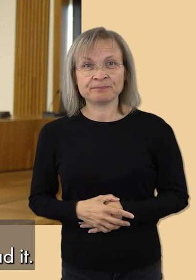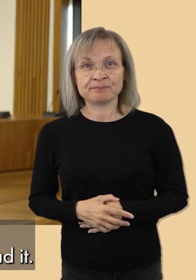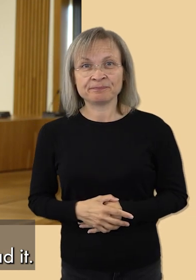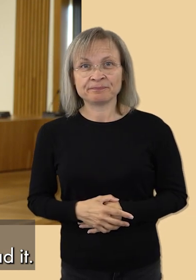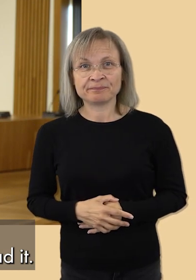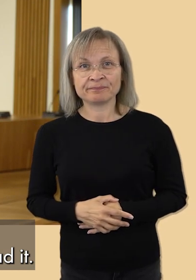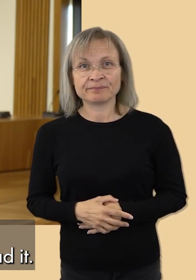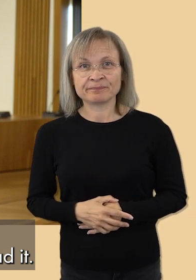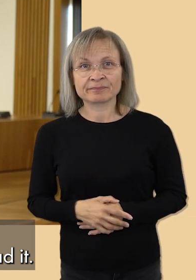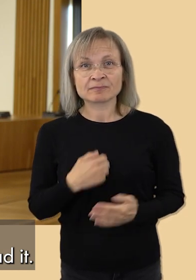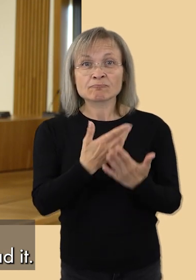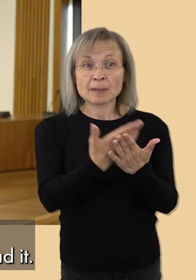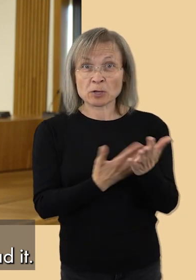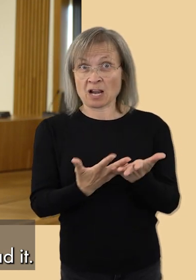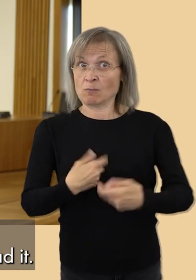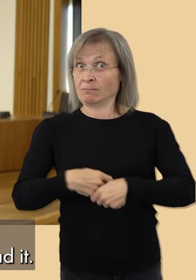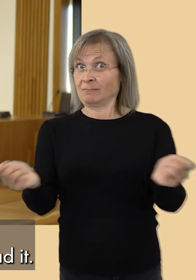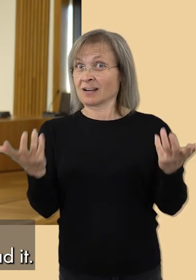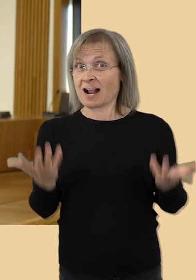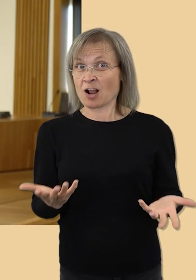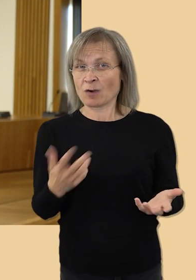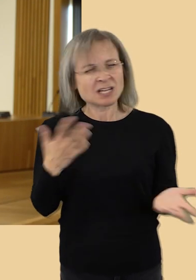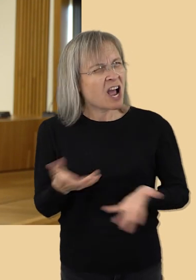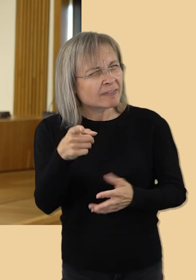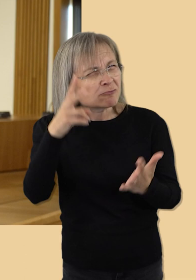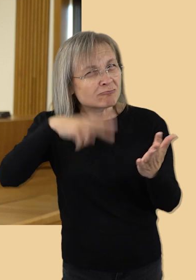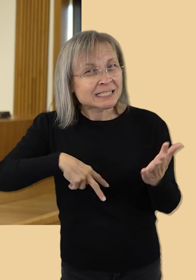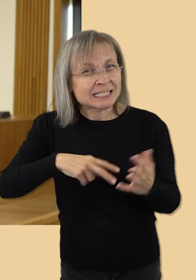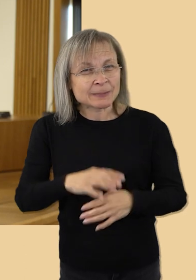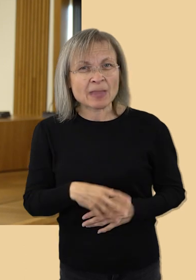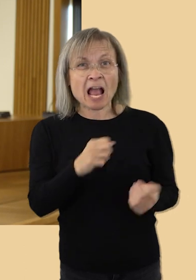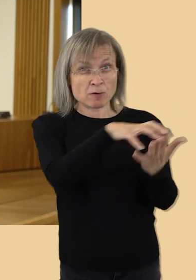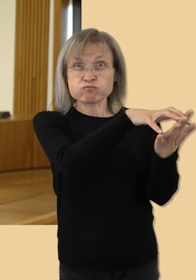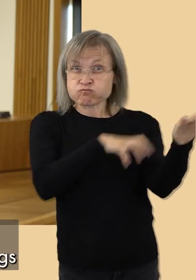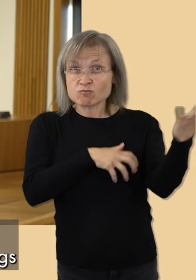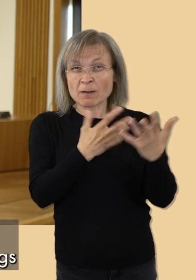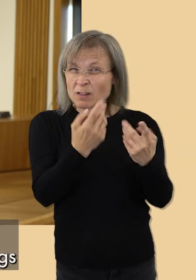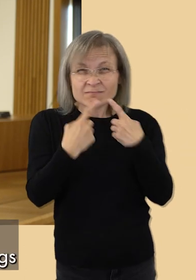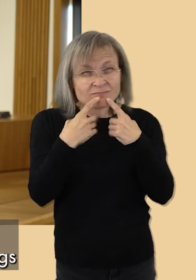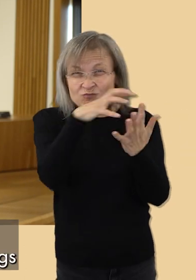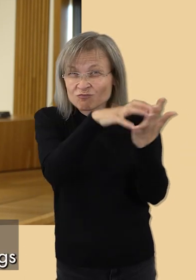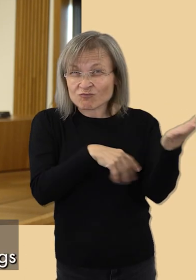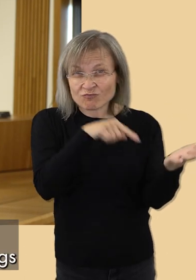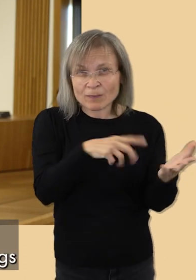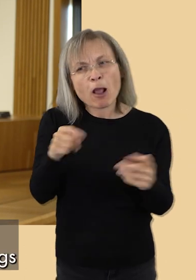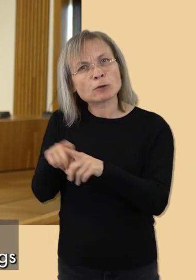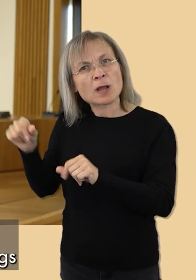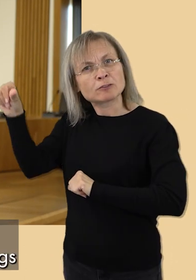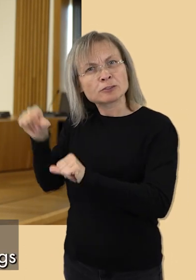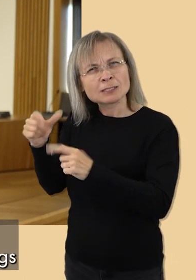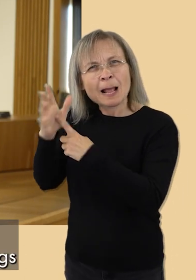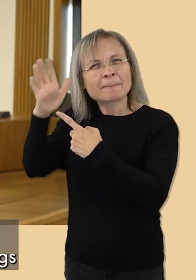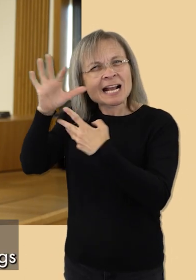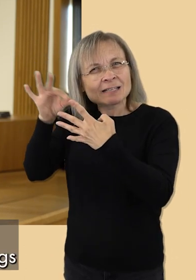report is now available and I would encourage you to read it. There's a long version with lots of detail but also a shorter version that summarises